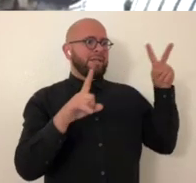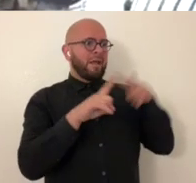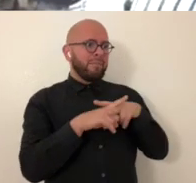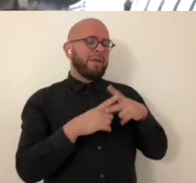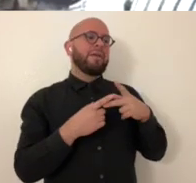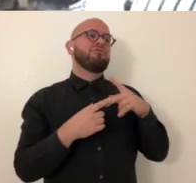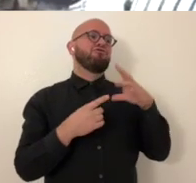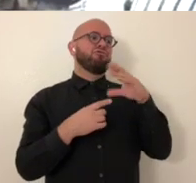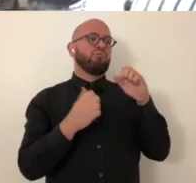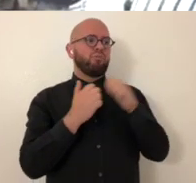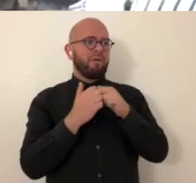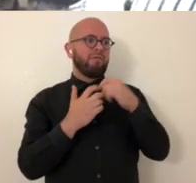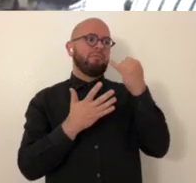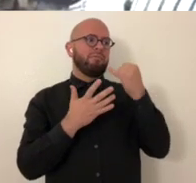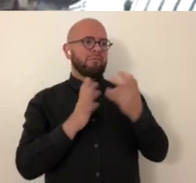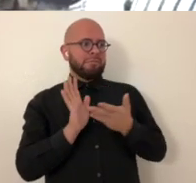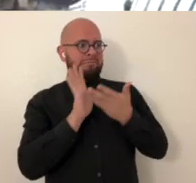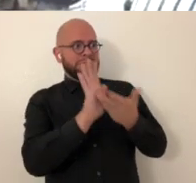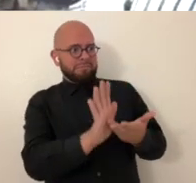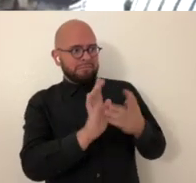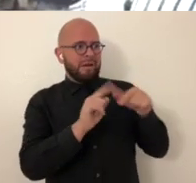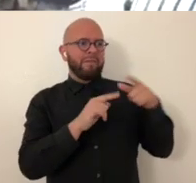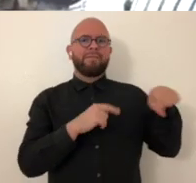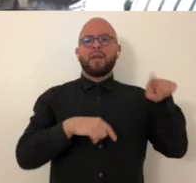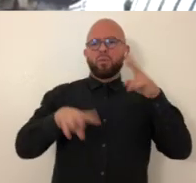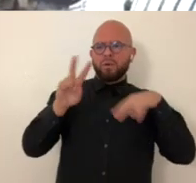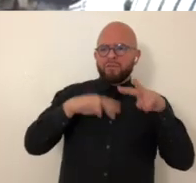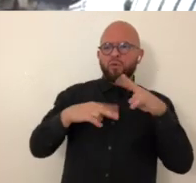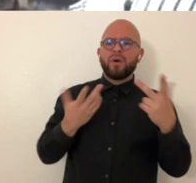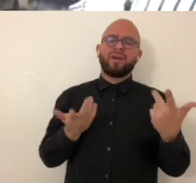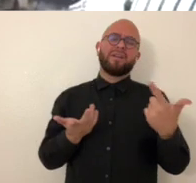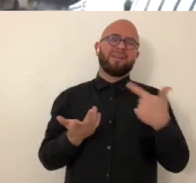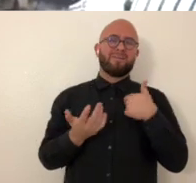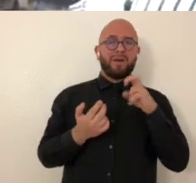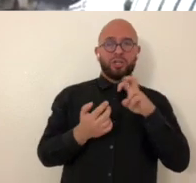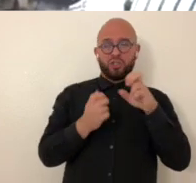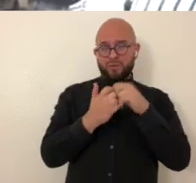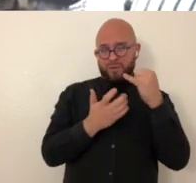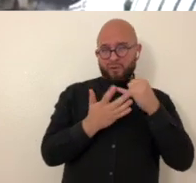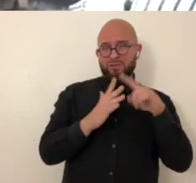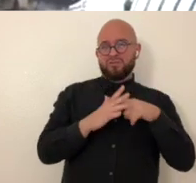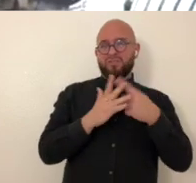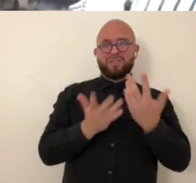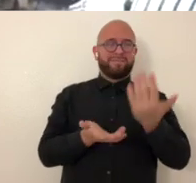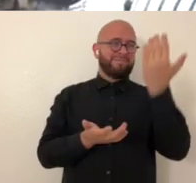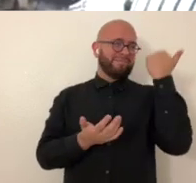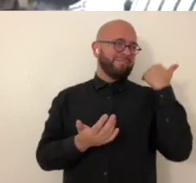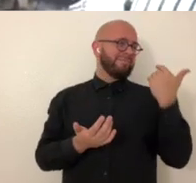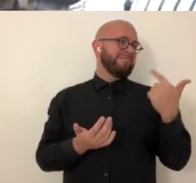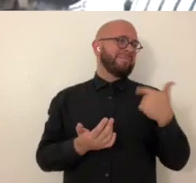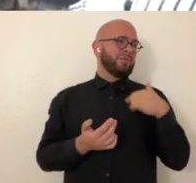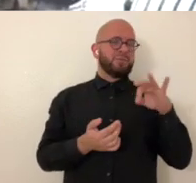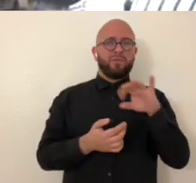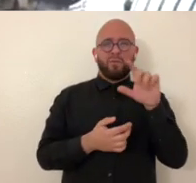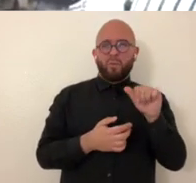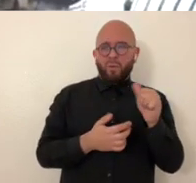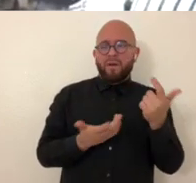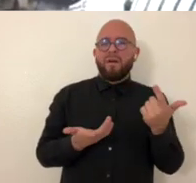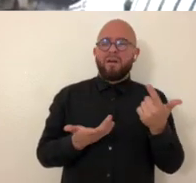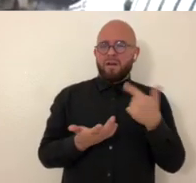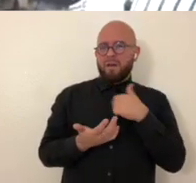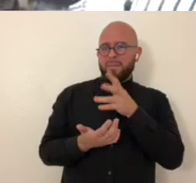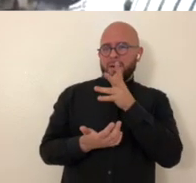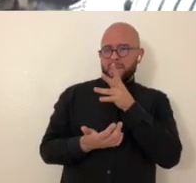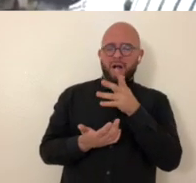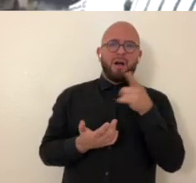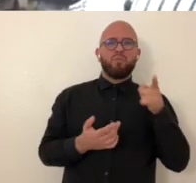those are juries you kind of send an application you work on a body of work and kind of submit that and the galleries review it um my journey